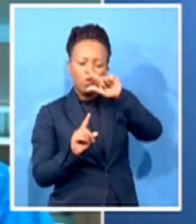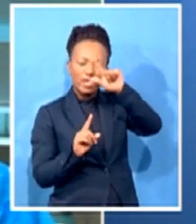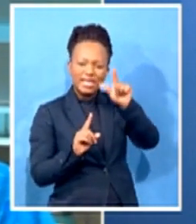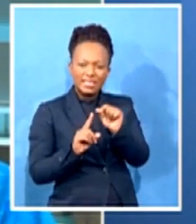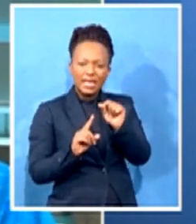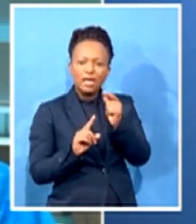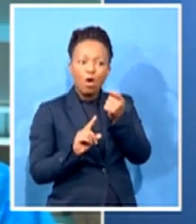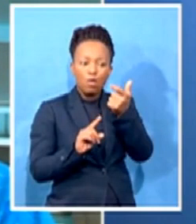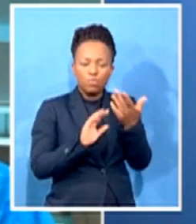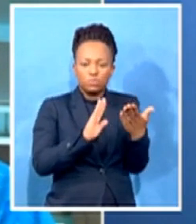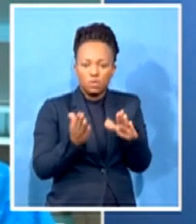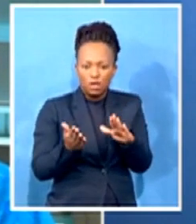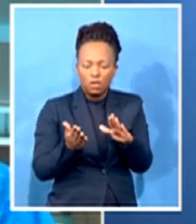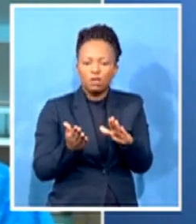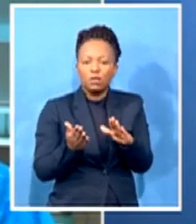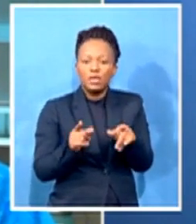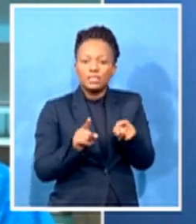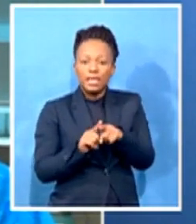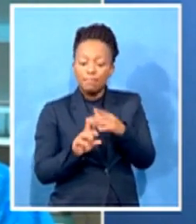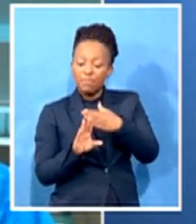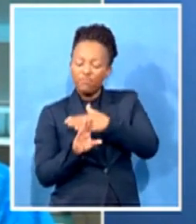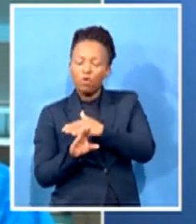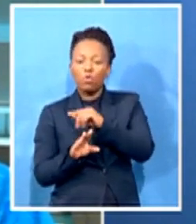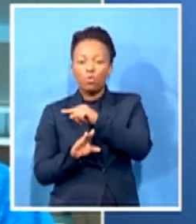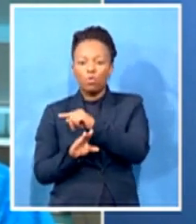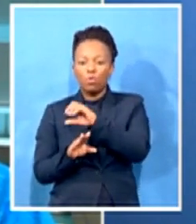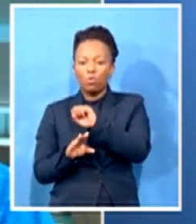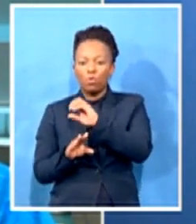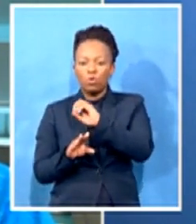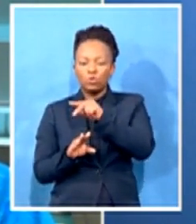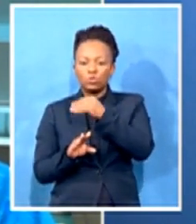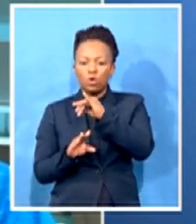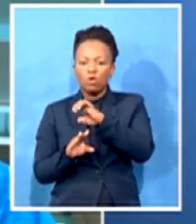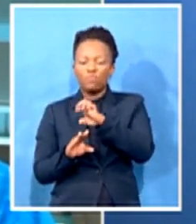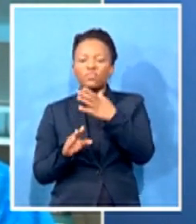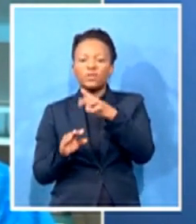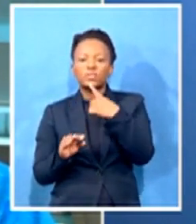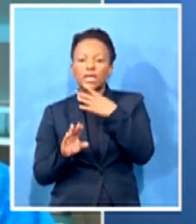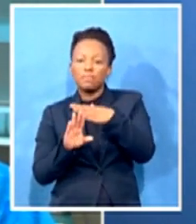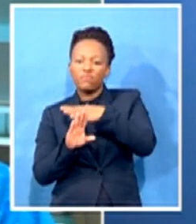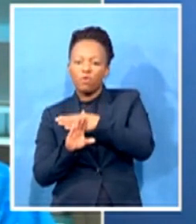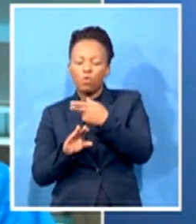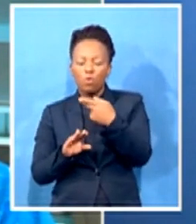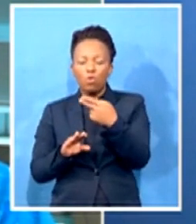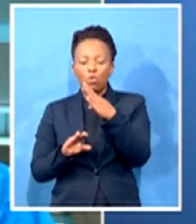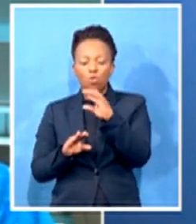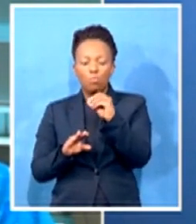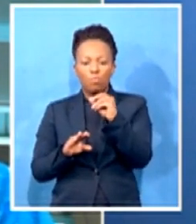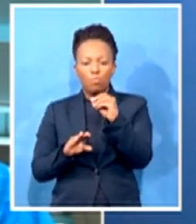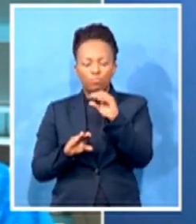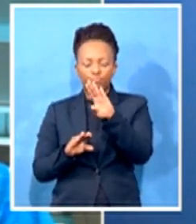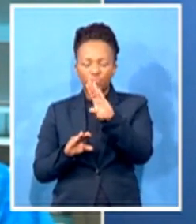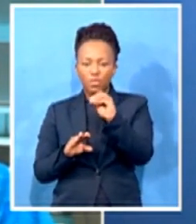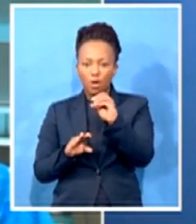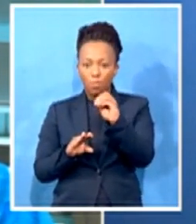mentioned, Boris Johnson. But also in the U.S., Herman Cain, who ran for the Republican